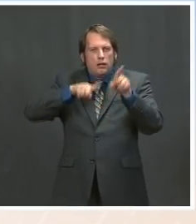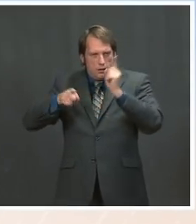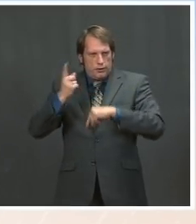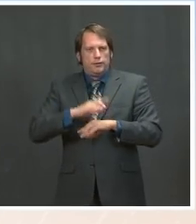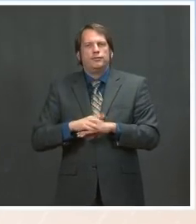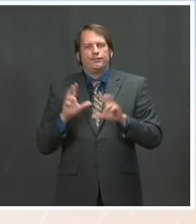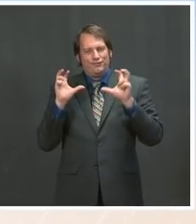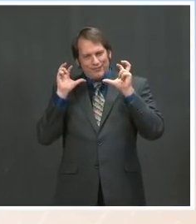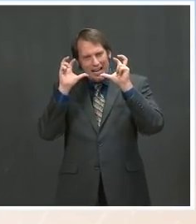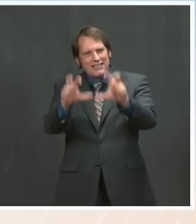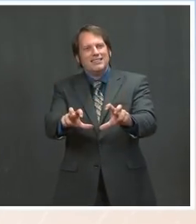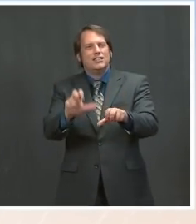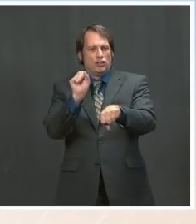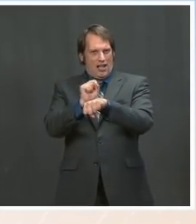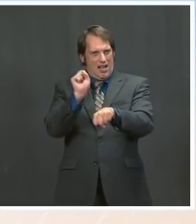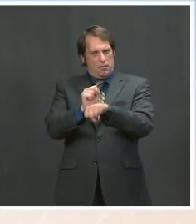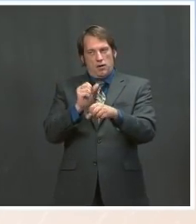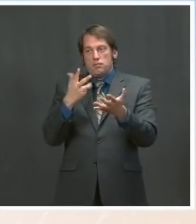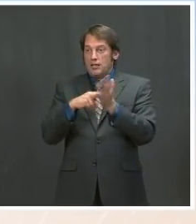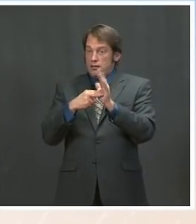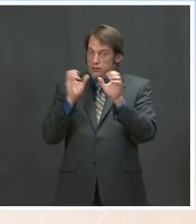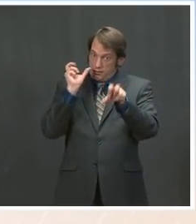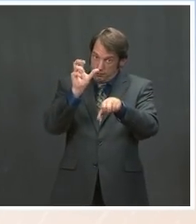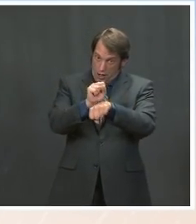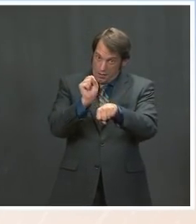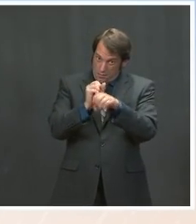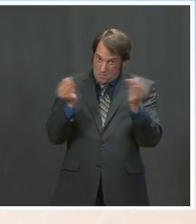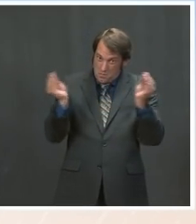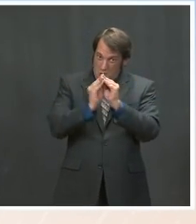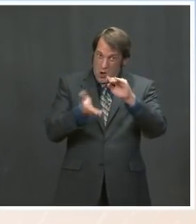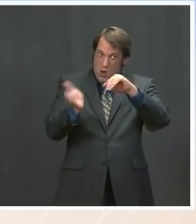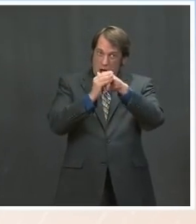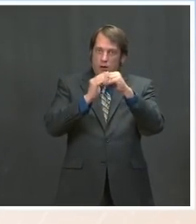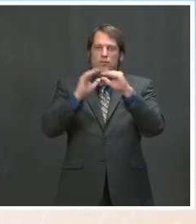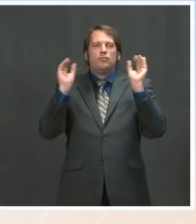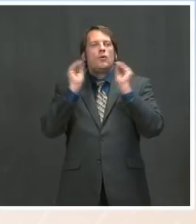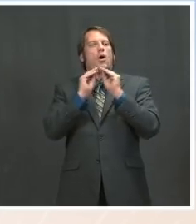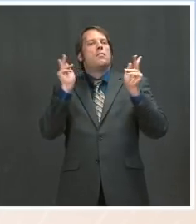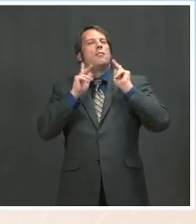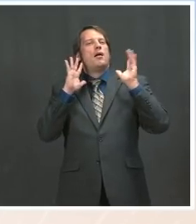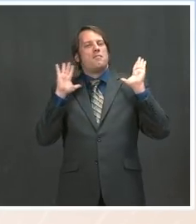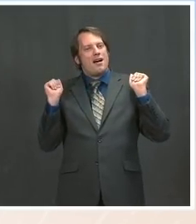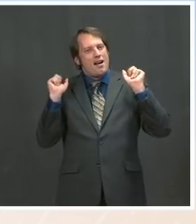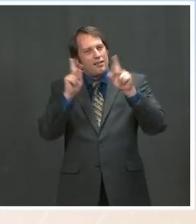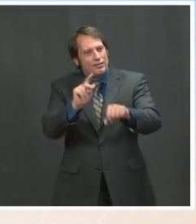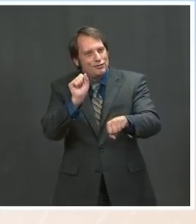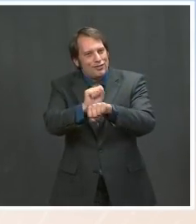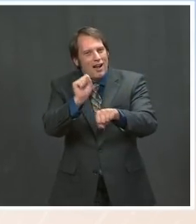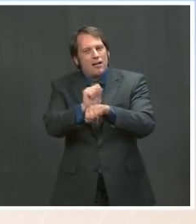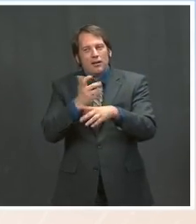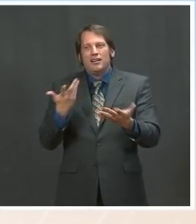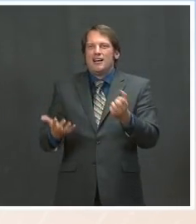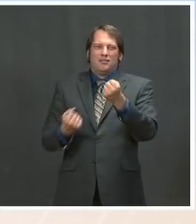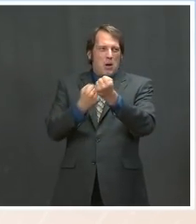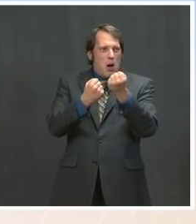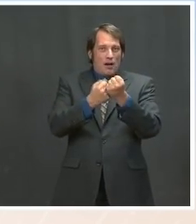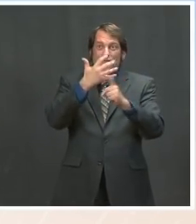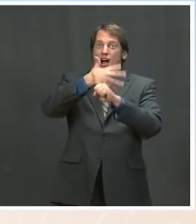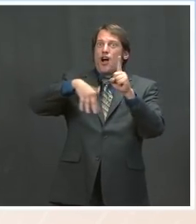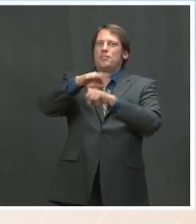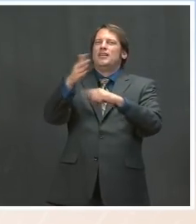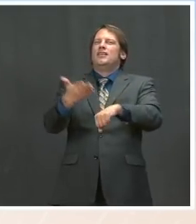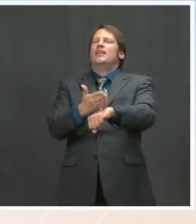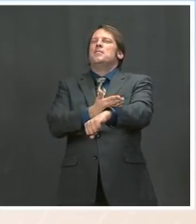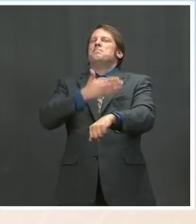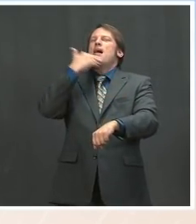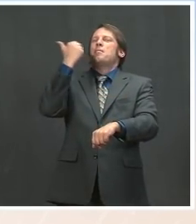is, you know, helping us reach our climate targets. The Can I just do one more? The Just to follow to Nancy's question. You know, you